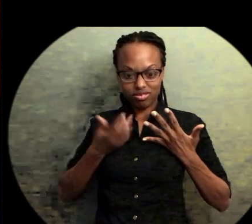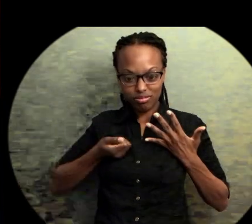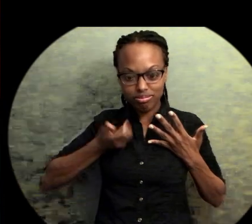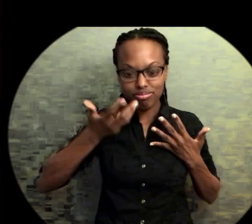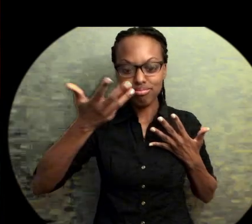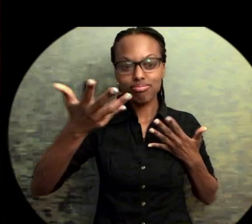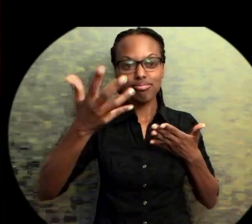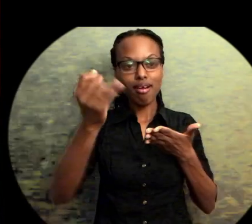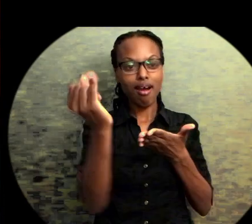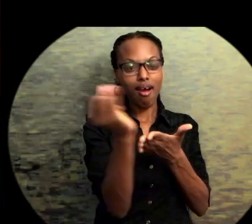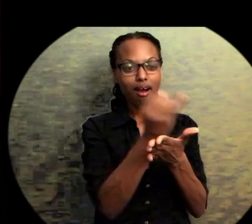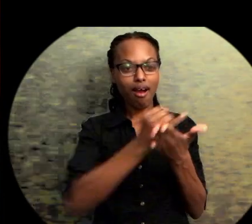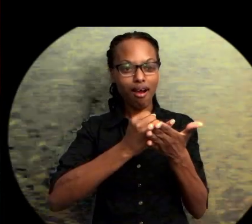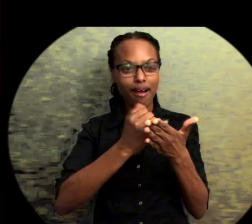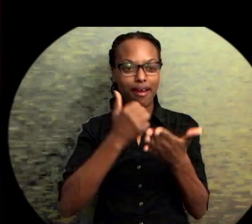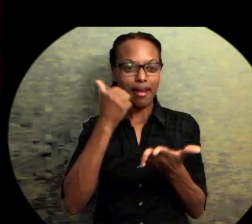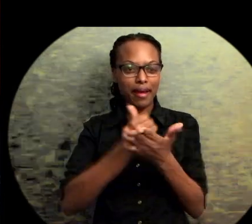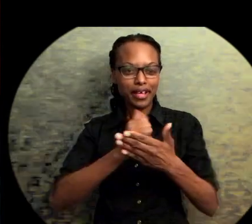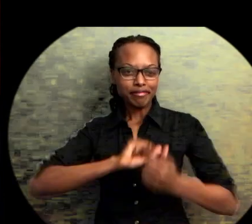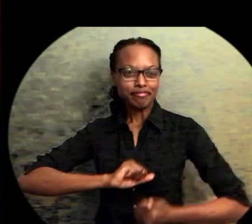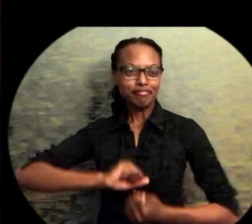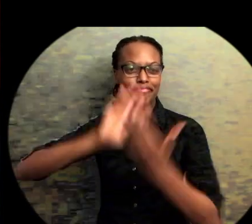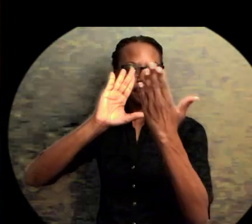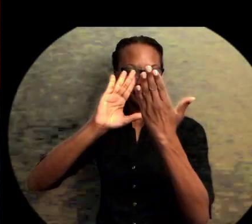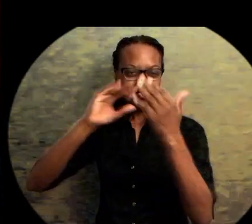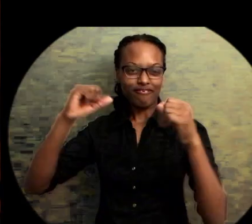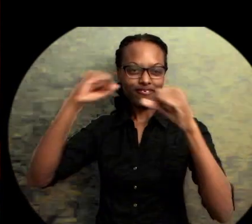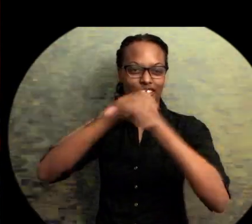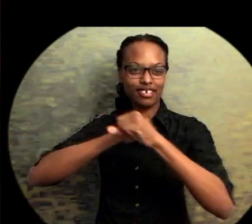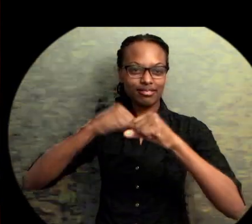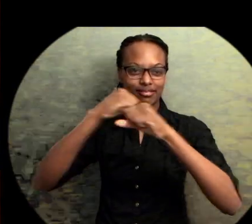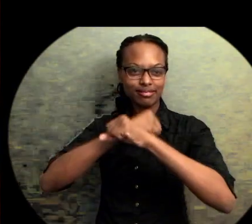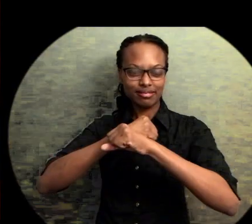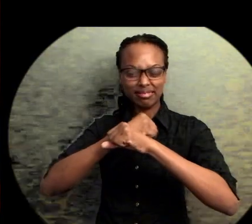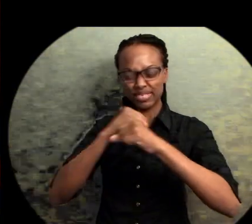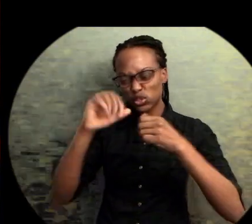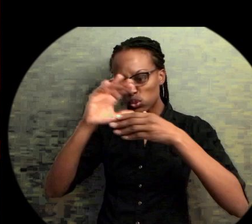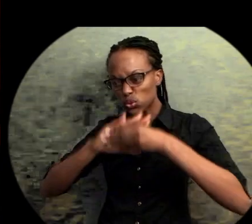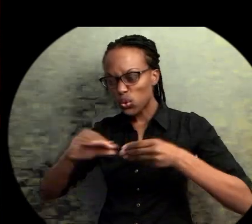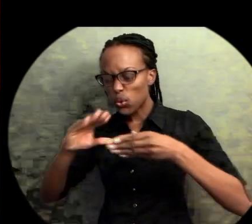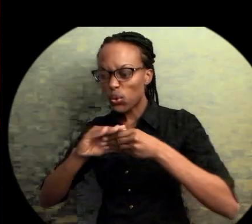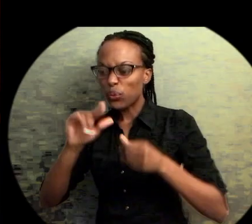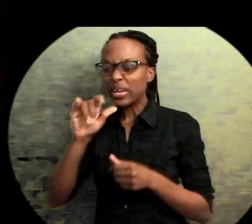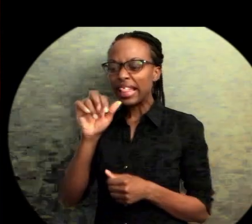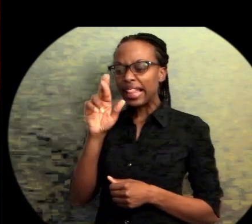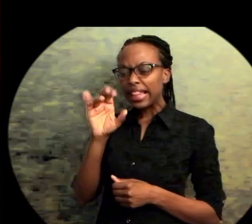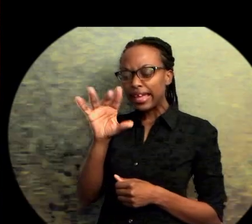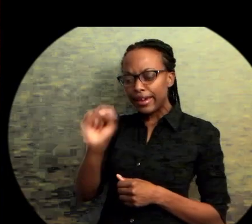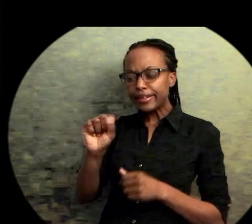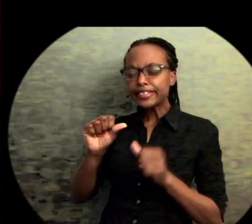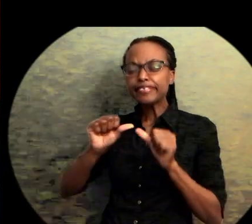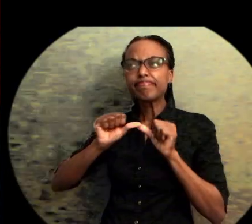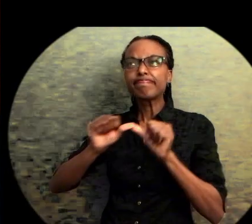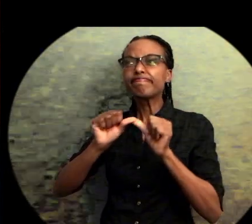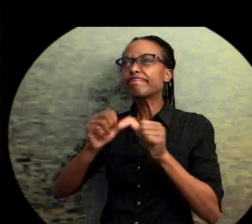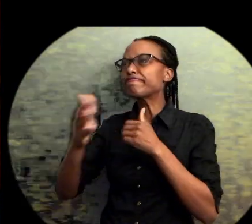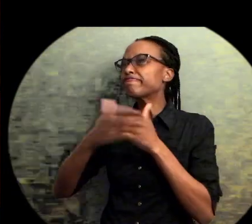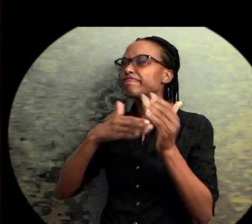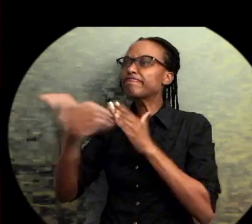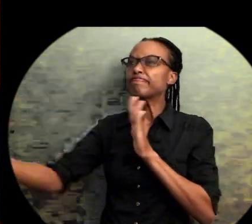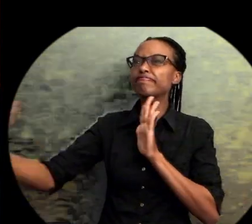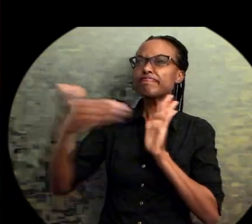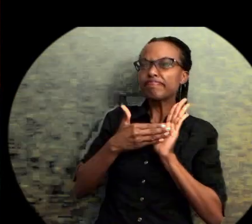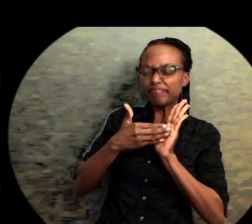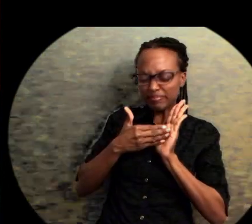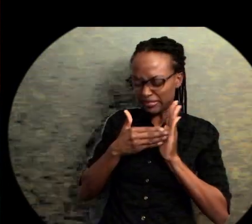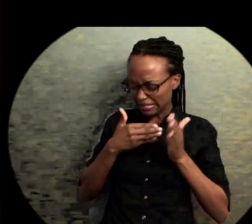odds. Lyrics outlive armored cars. No matter how the road gets hard blood splattered on the